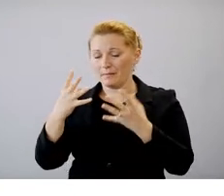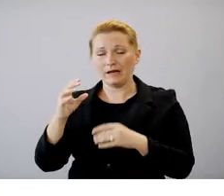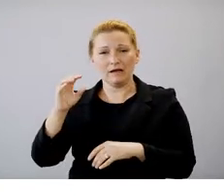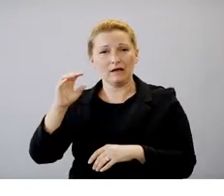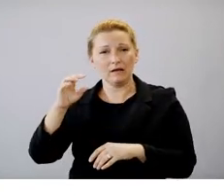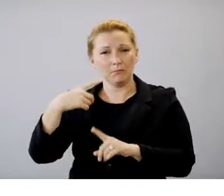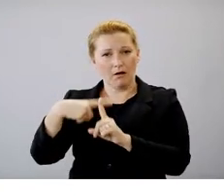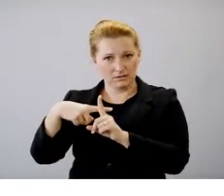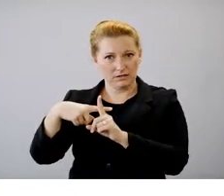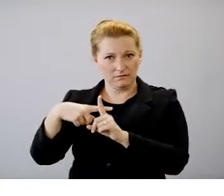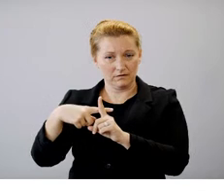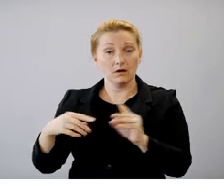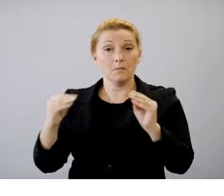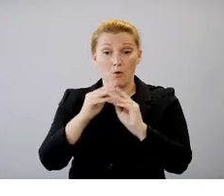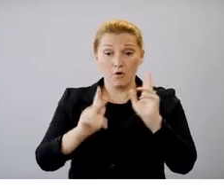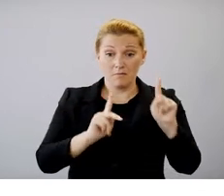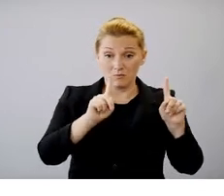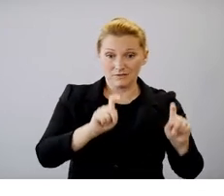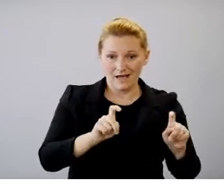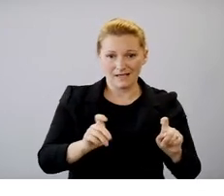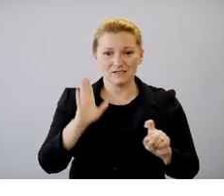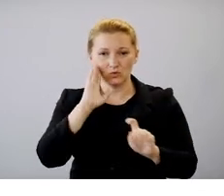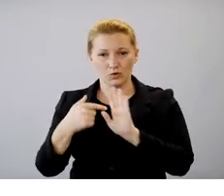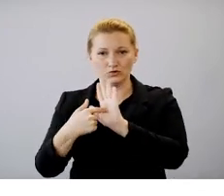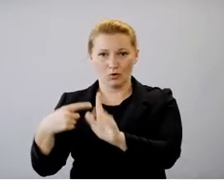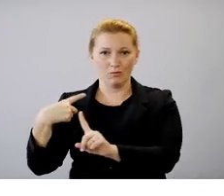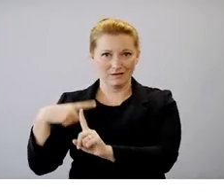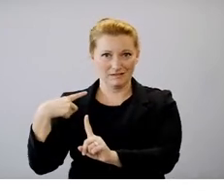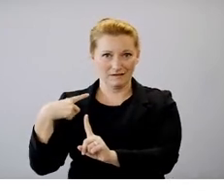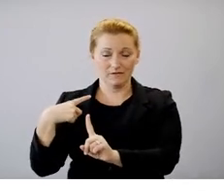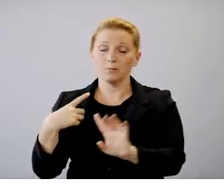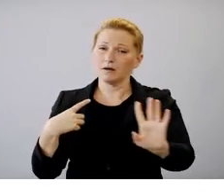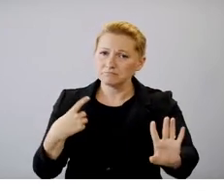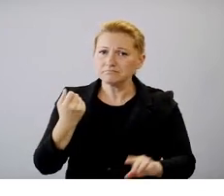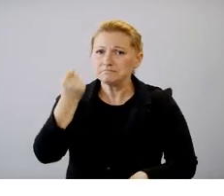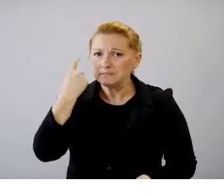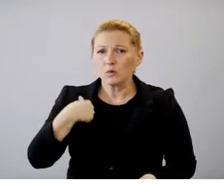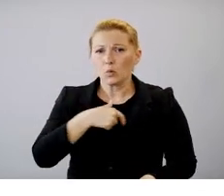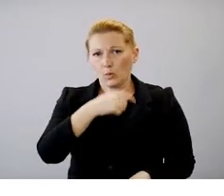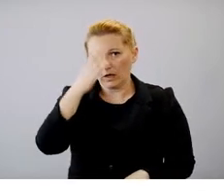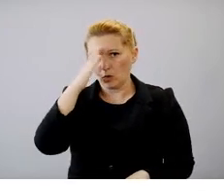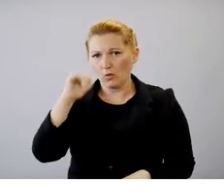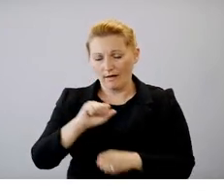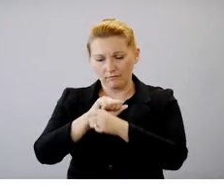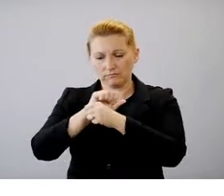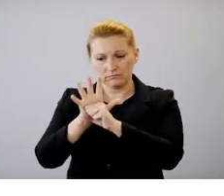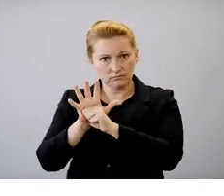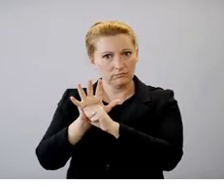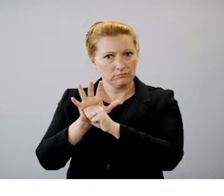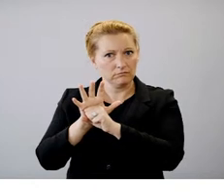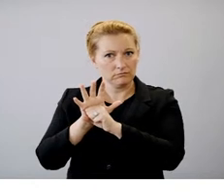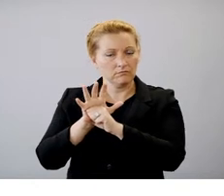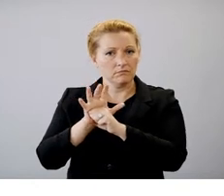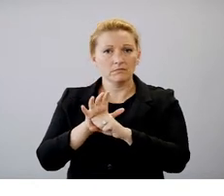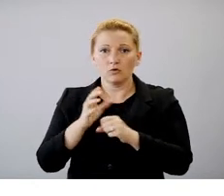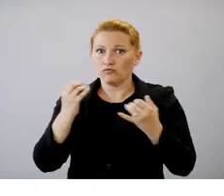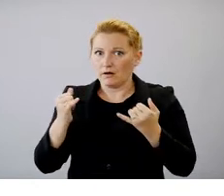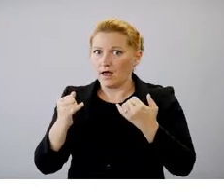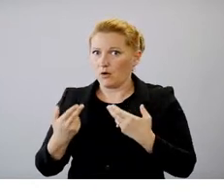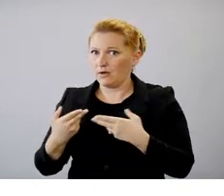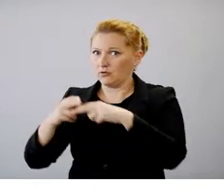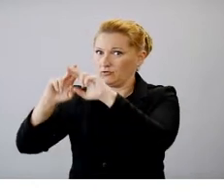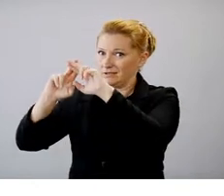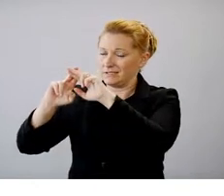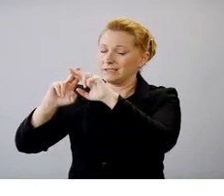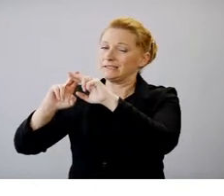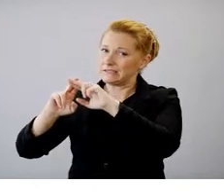going to have a positive result. Regardless though, we know by the case numbers that COVID-19 cases are increasing in Arizona,